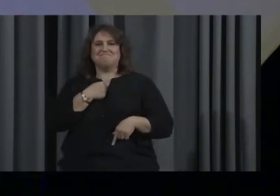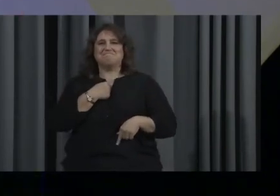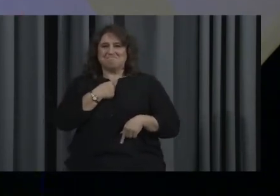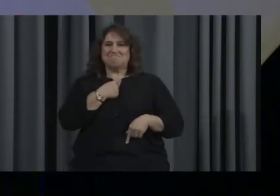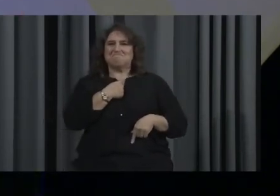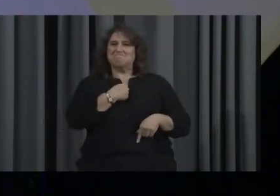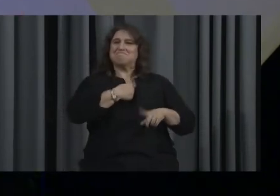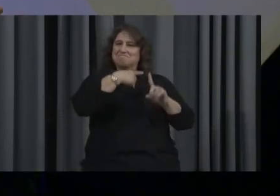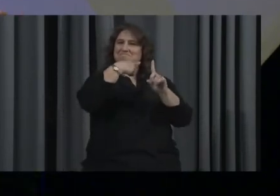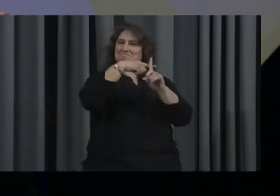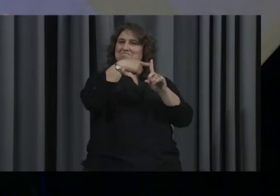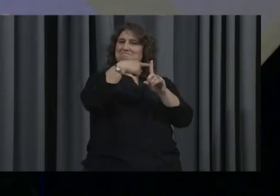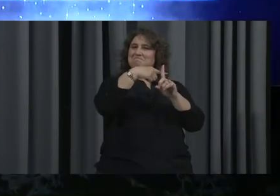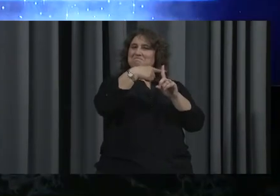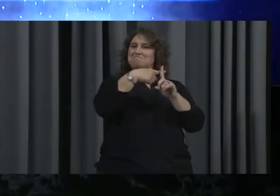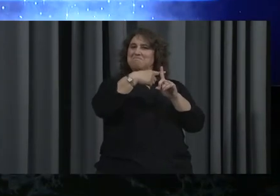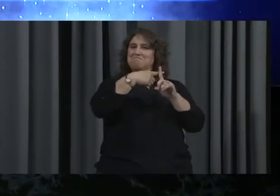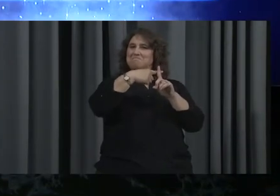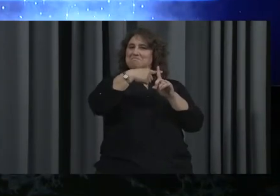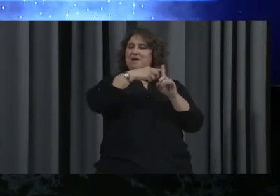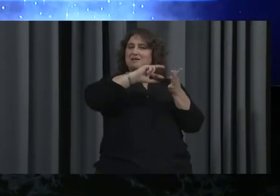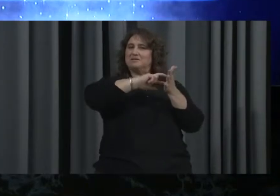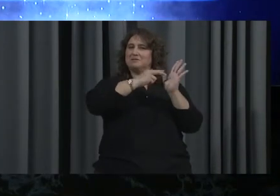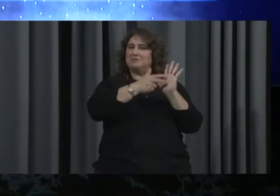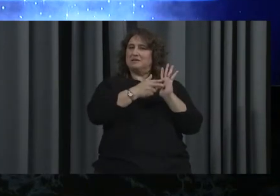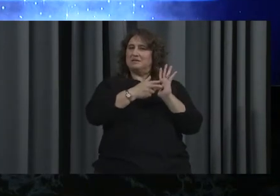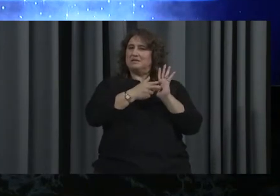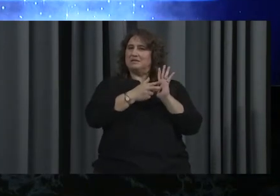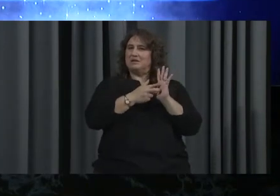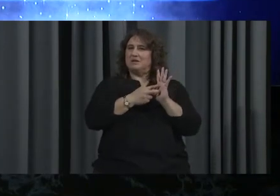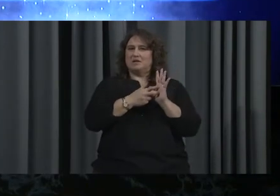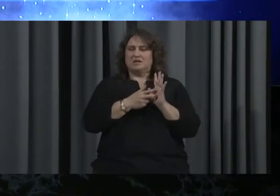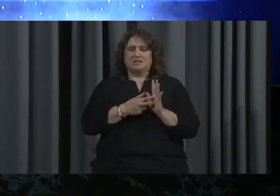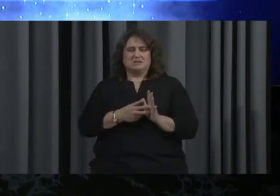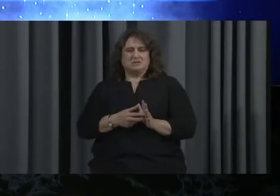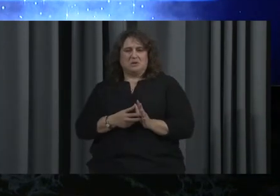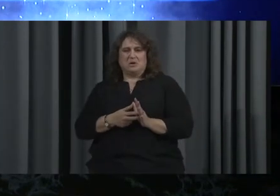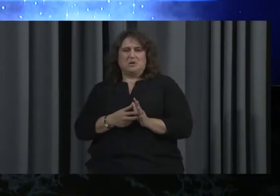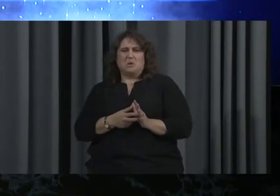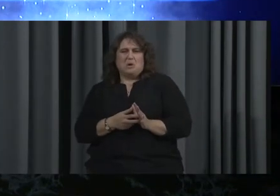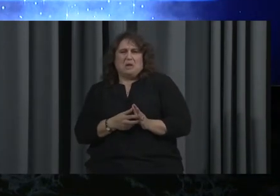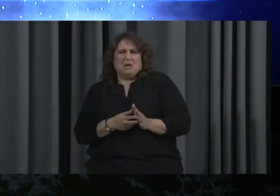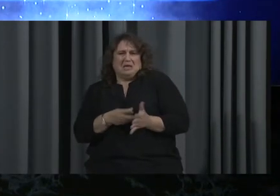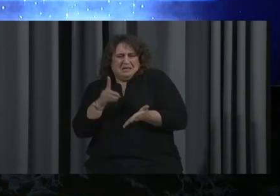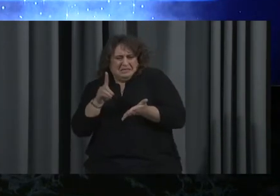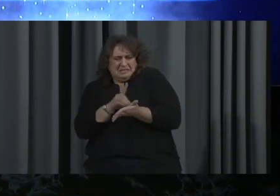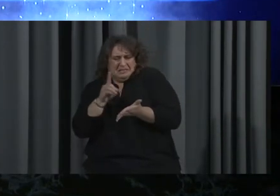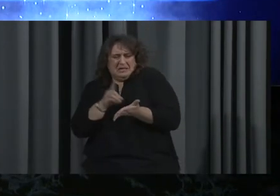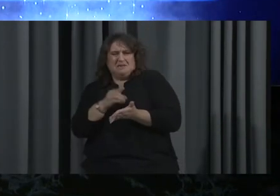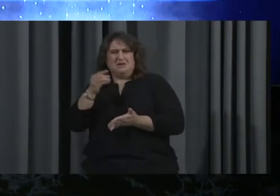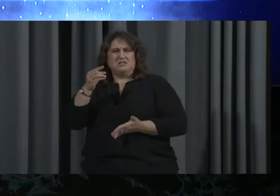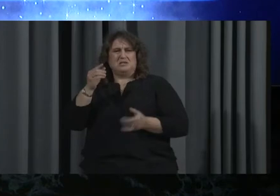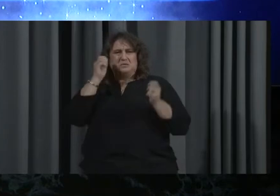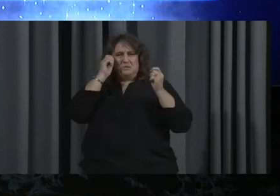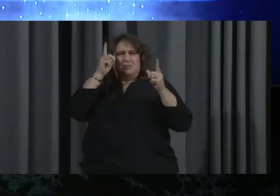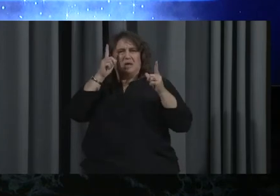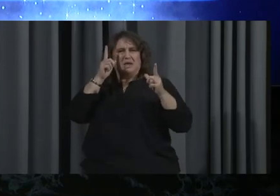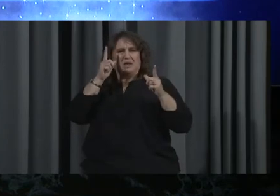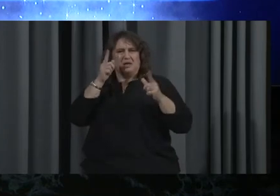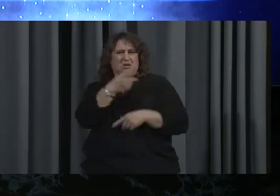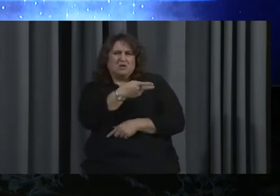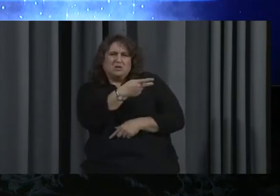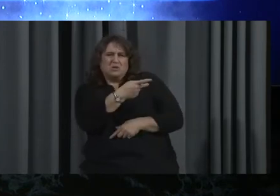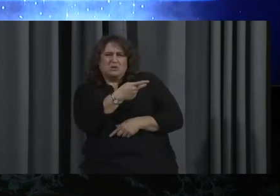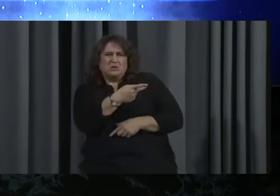word. And so what does awakening mean to you all? What do you guys think, Mike, on Tamara?